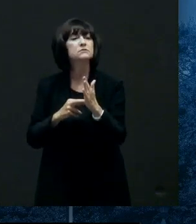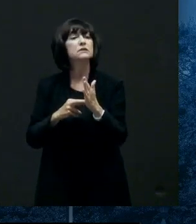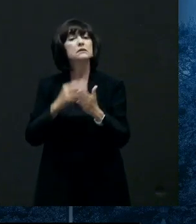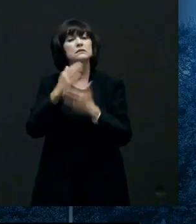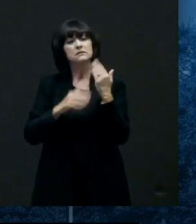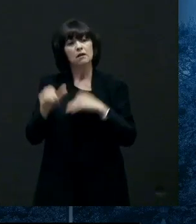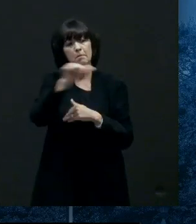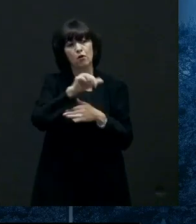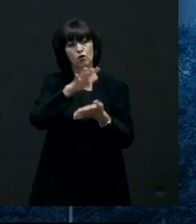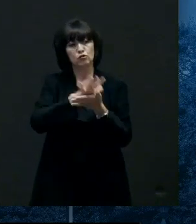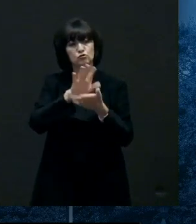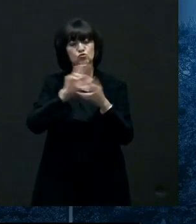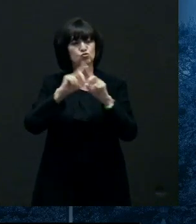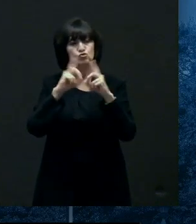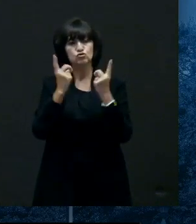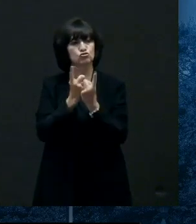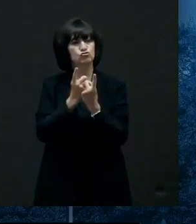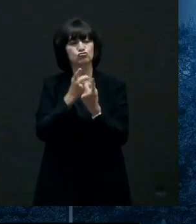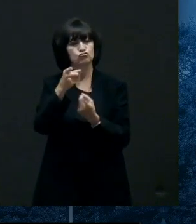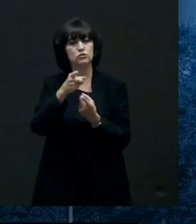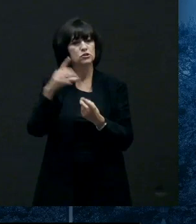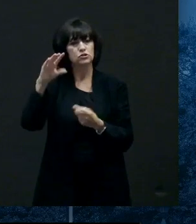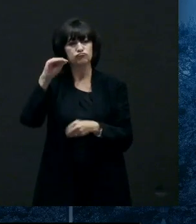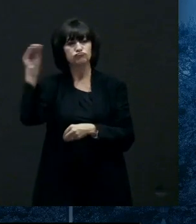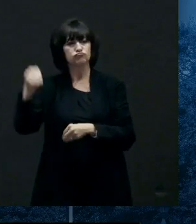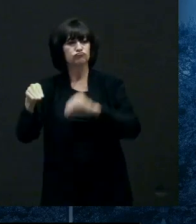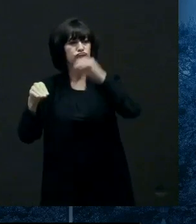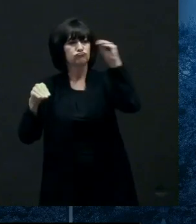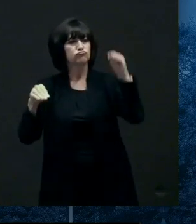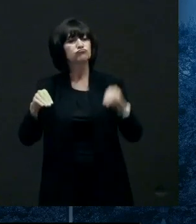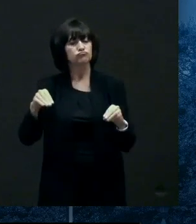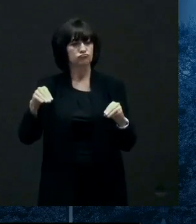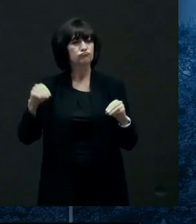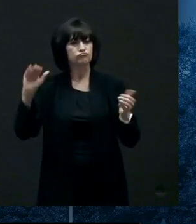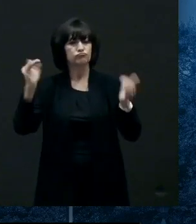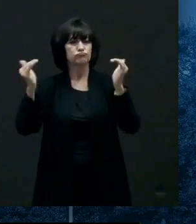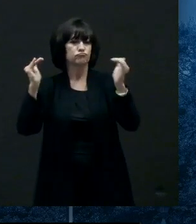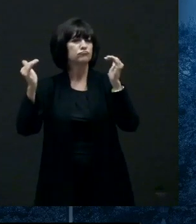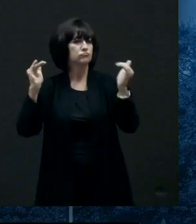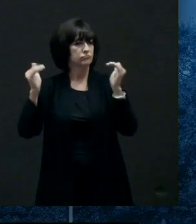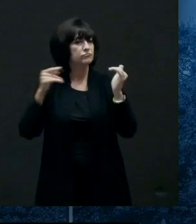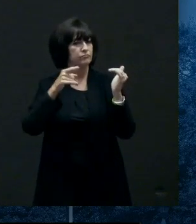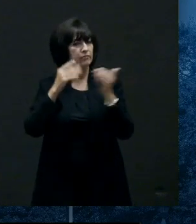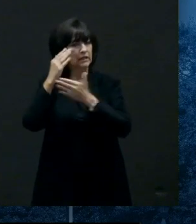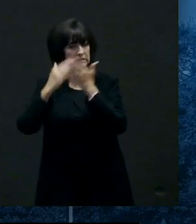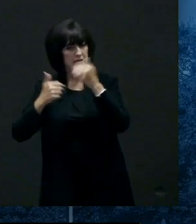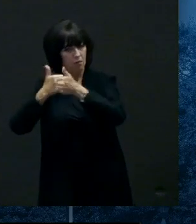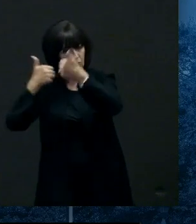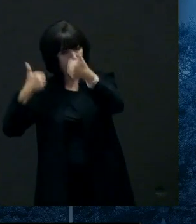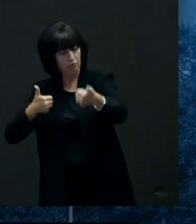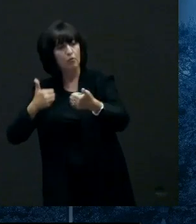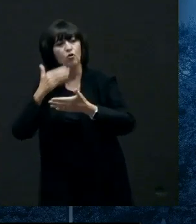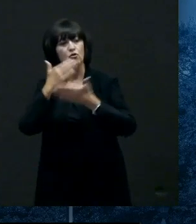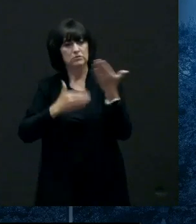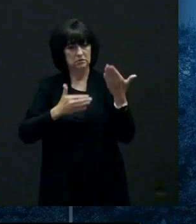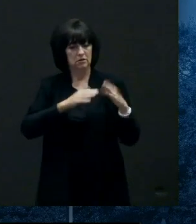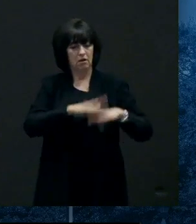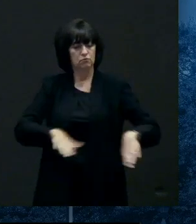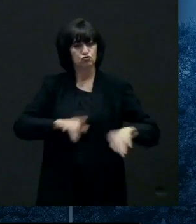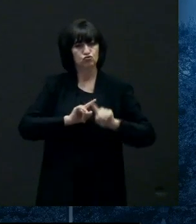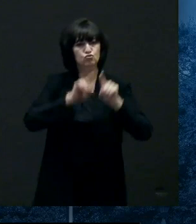model of a mix of remote and in-person instruction and we want to continue to have that movement from